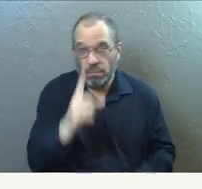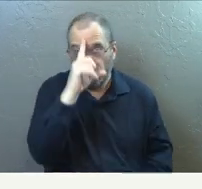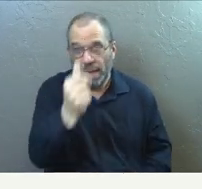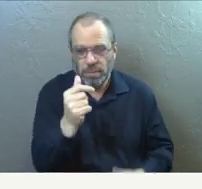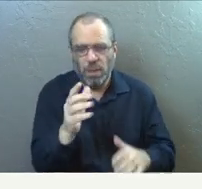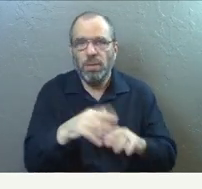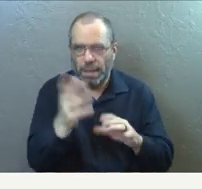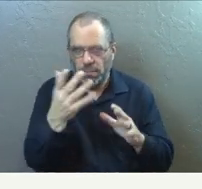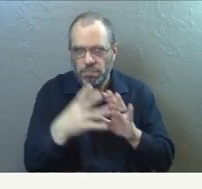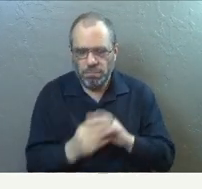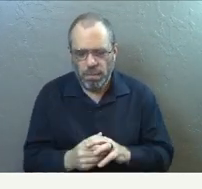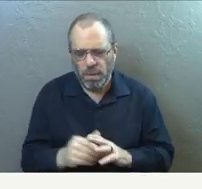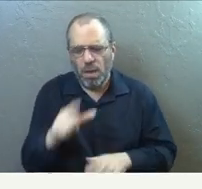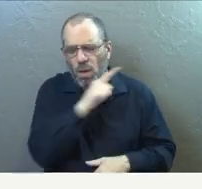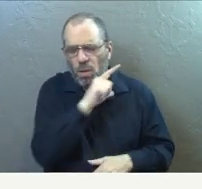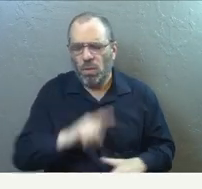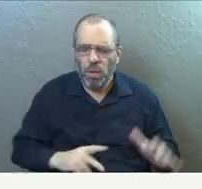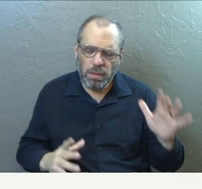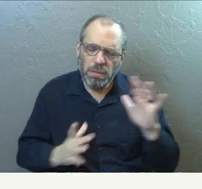So dear Lord Jesus,